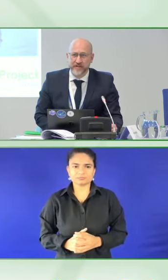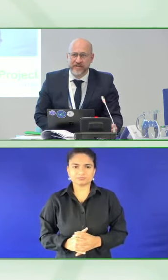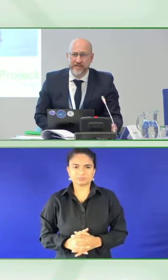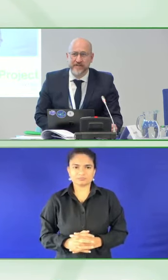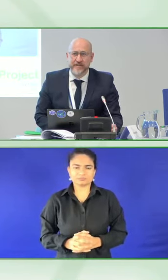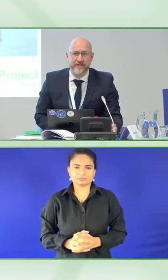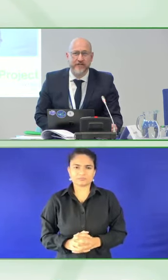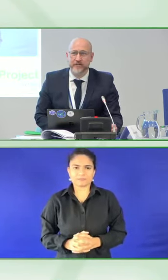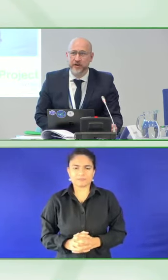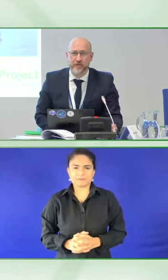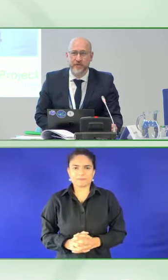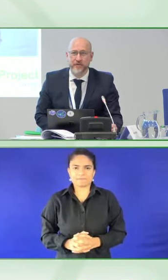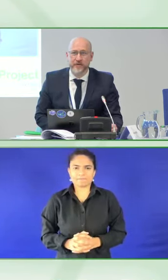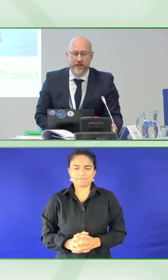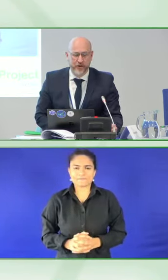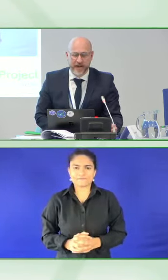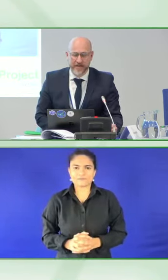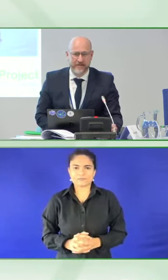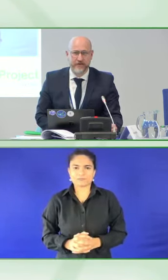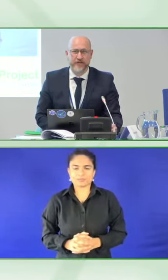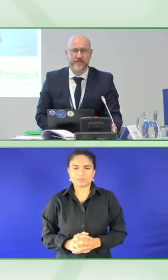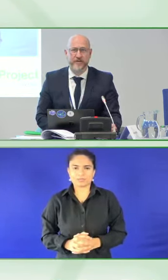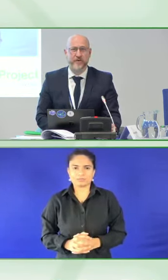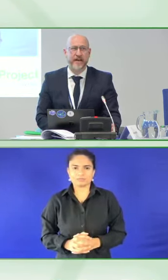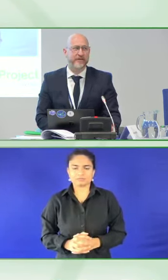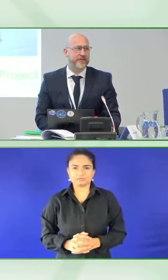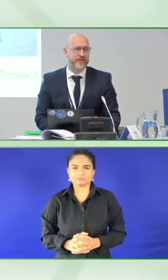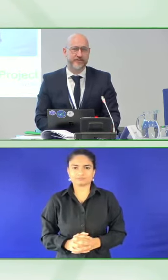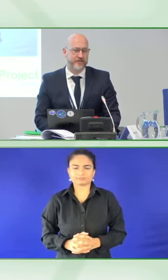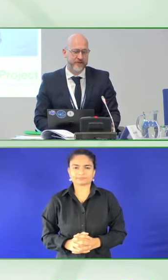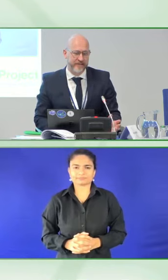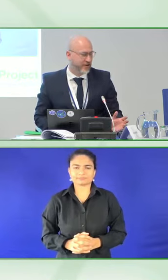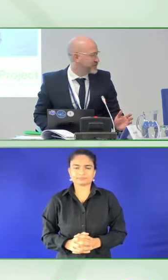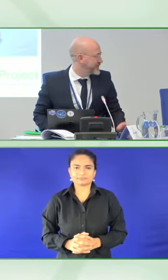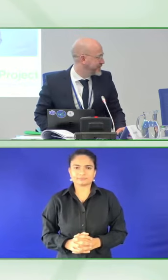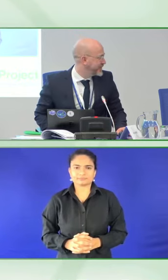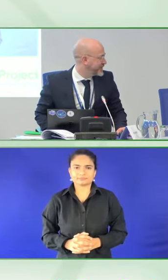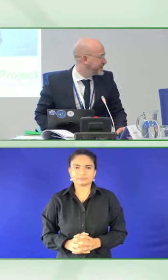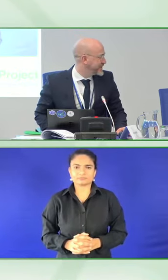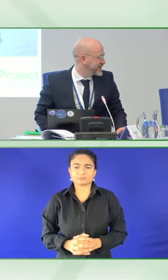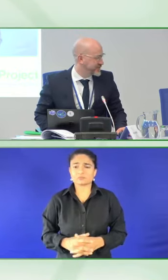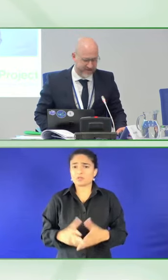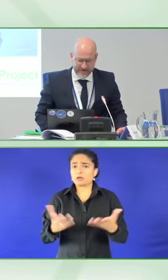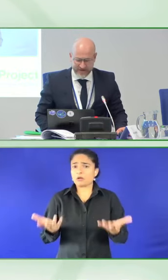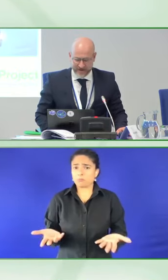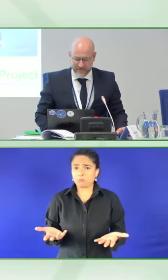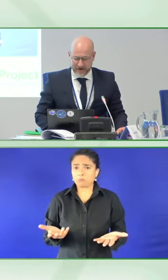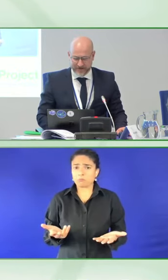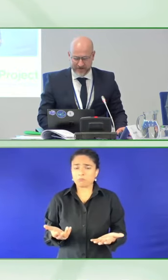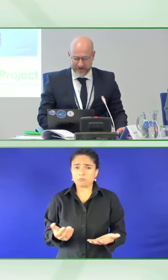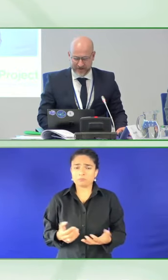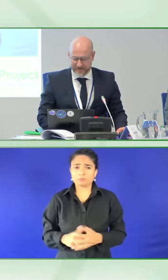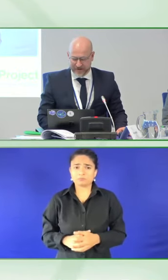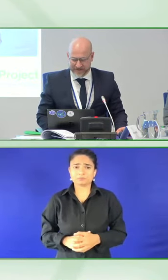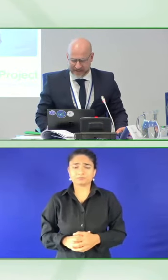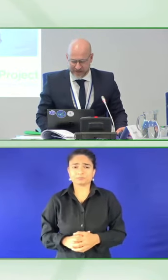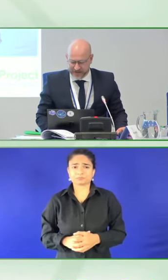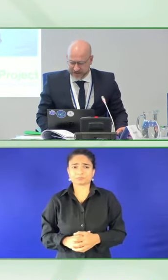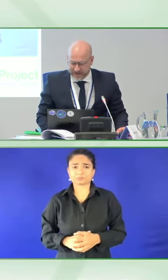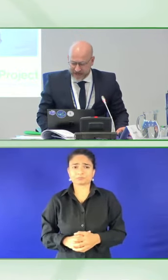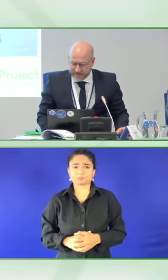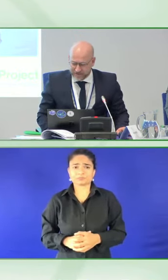managed to join us. No? Okay, good. So we're now going to turn to the open conversation part of the